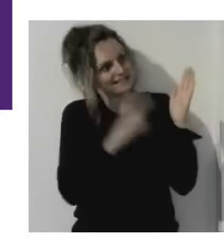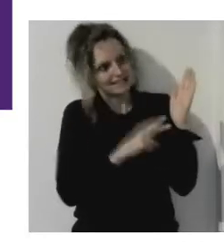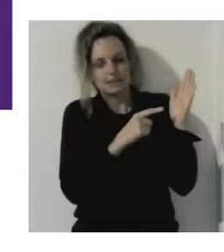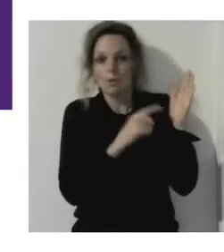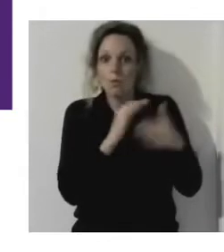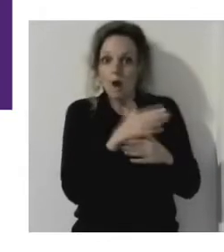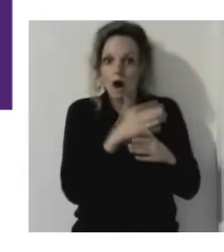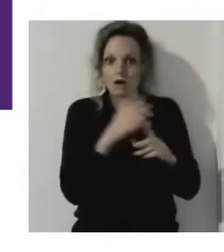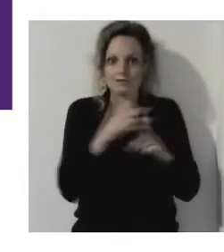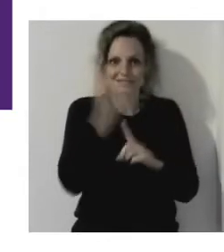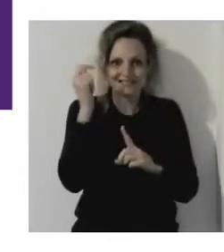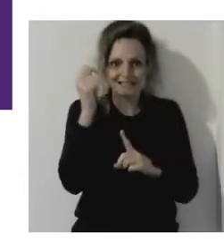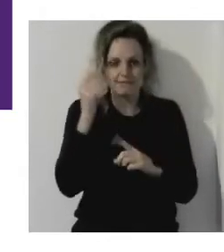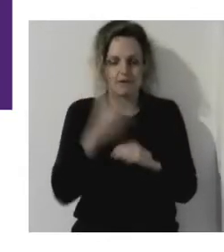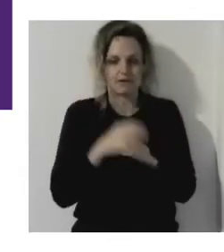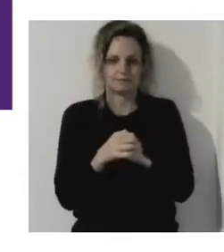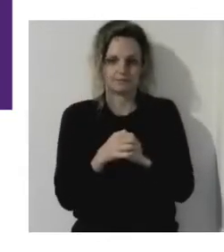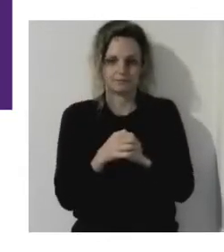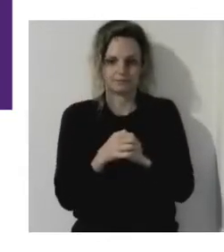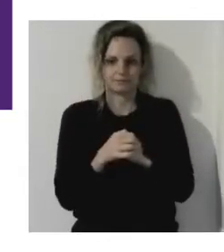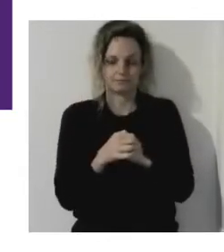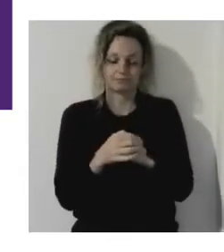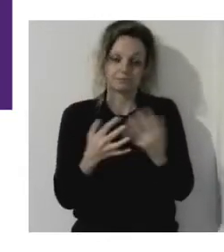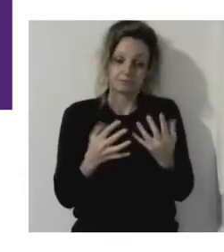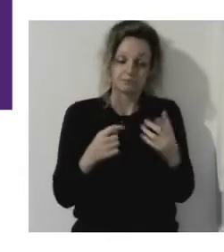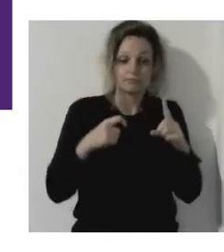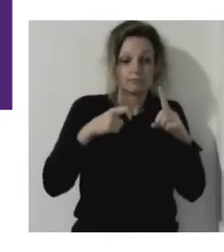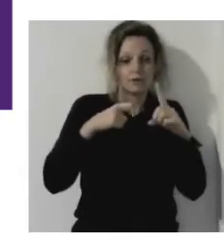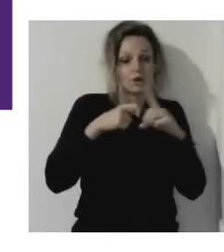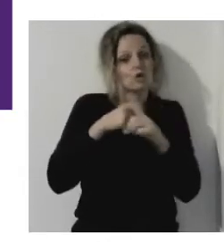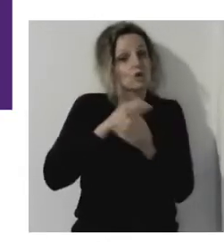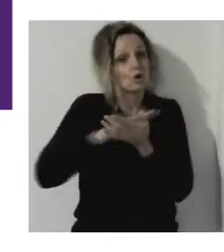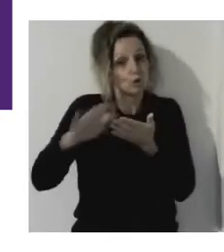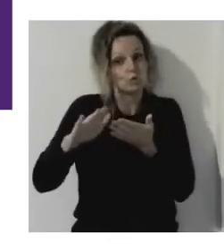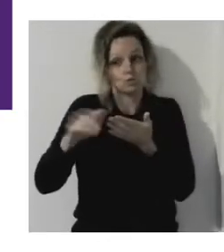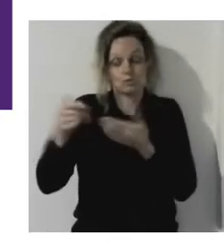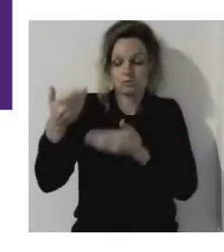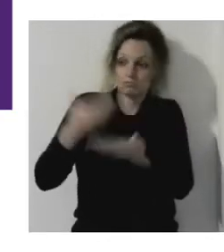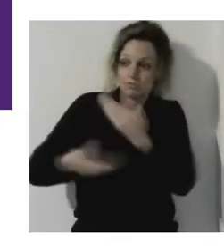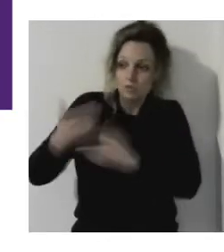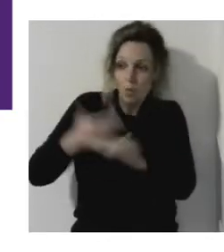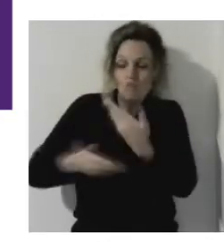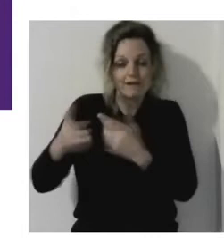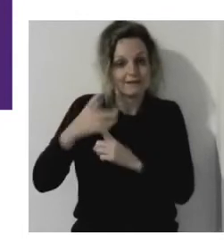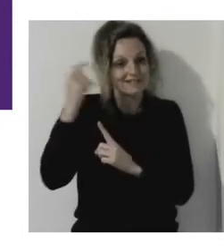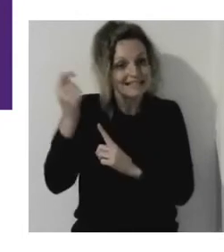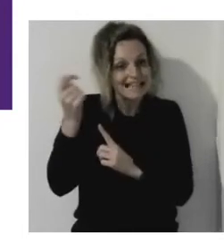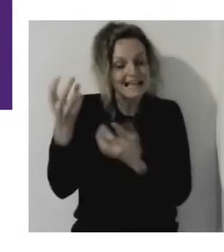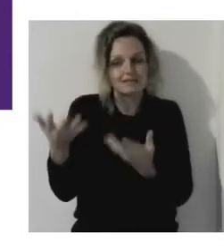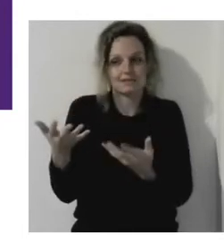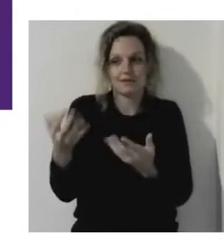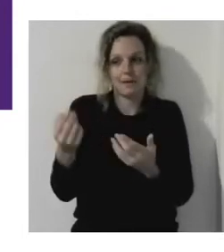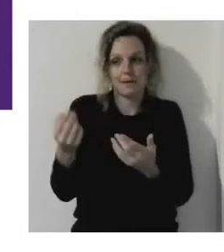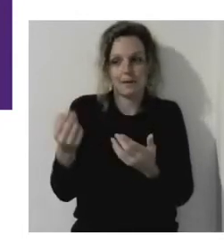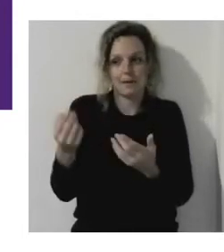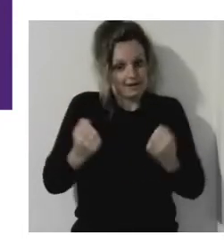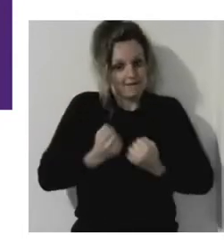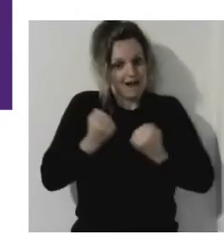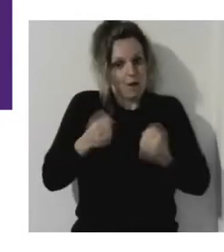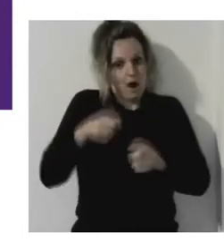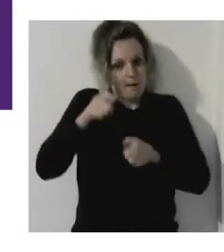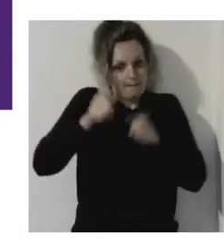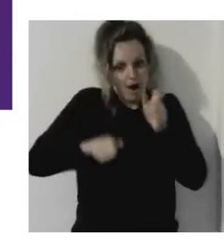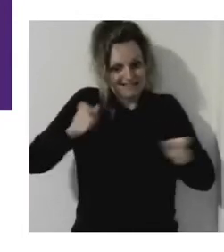story, um, for a while. And, you know, many of our participants at this conference will be from